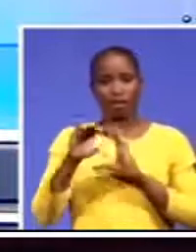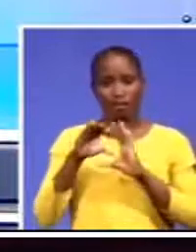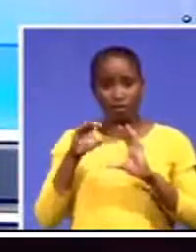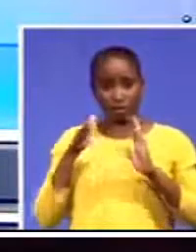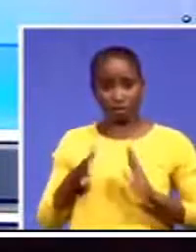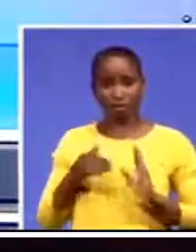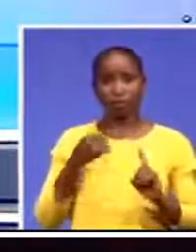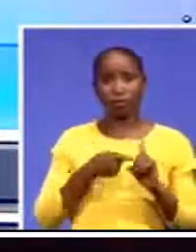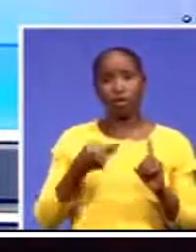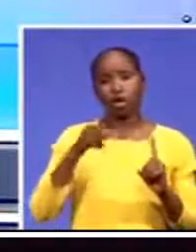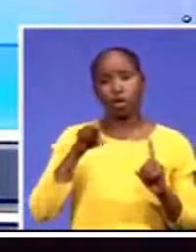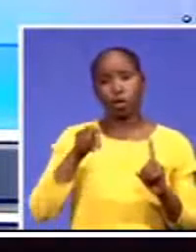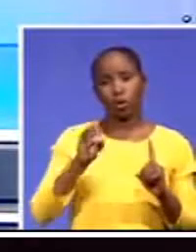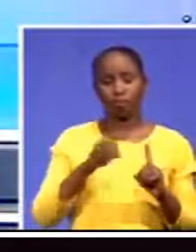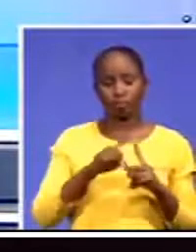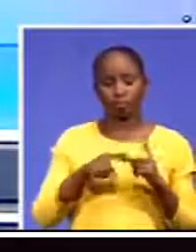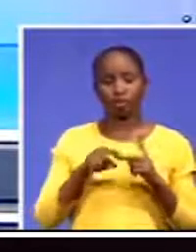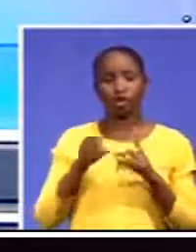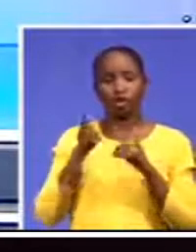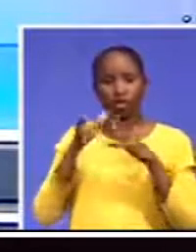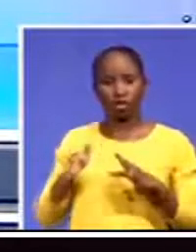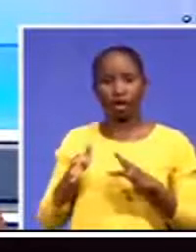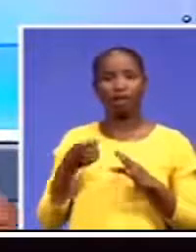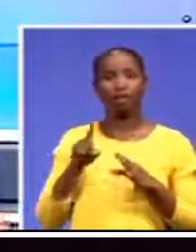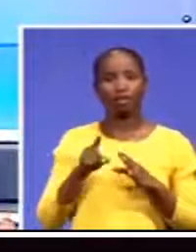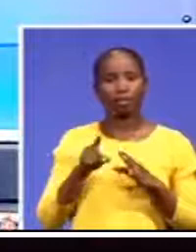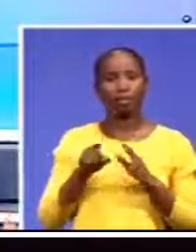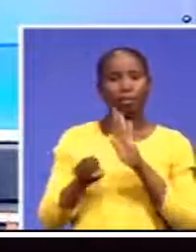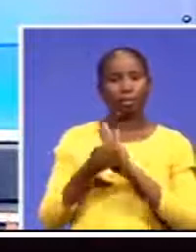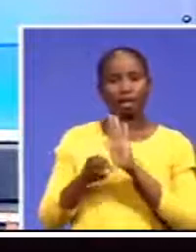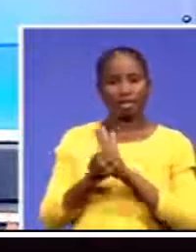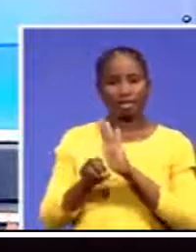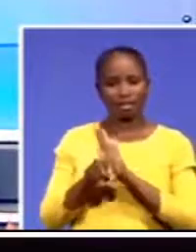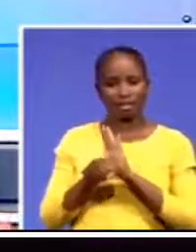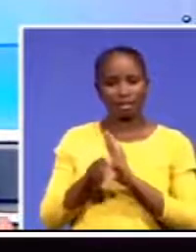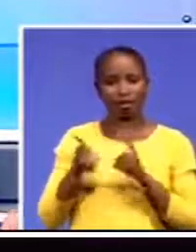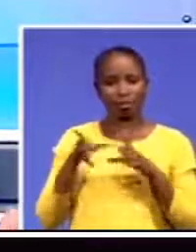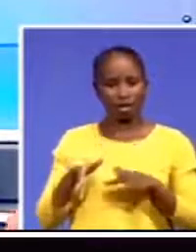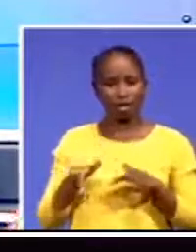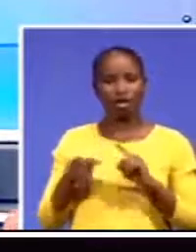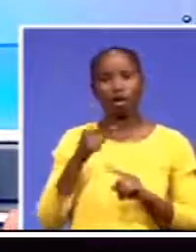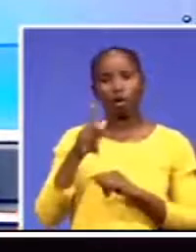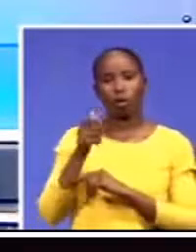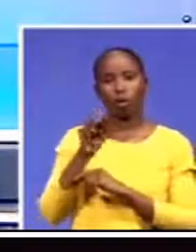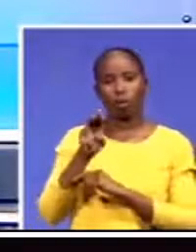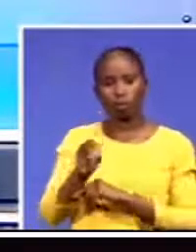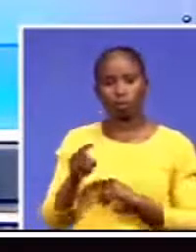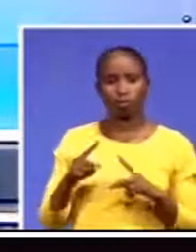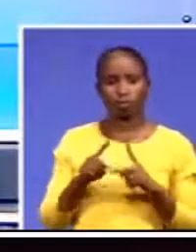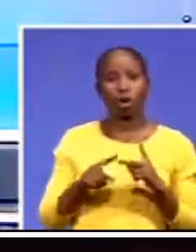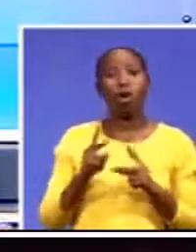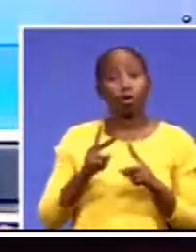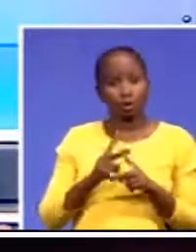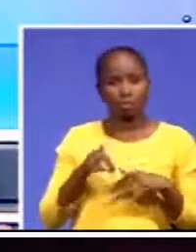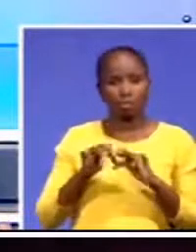for marketing and communications at the University of Limpopo, Victor Homoswana. He's also the author of a book, Africa is Open for Business. A